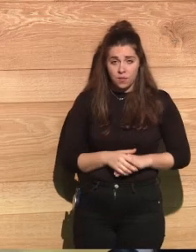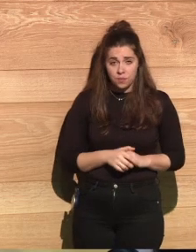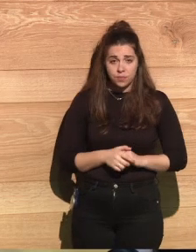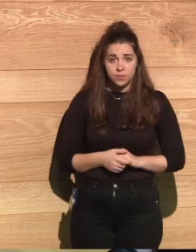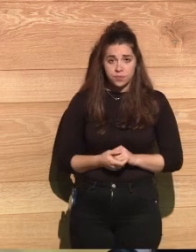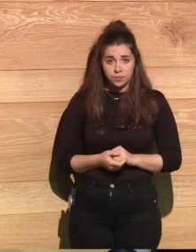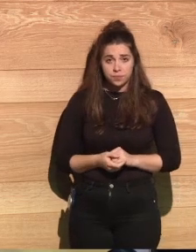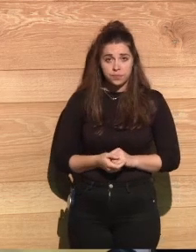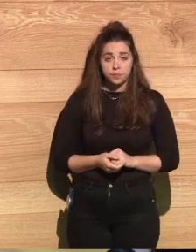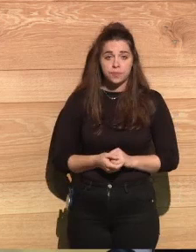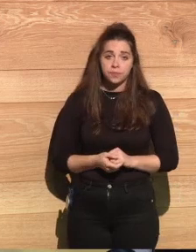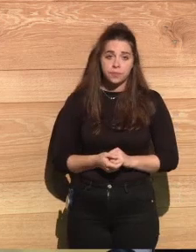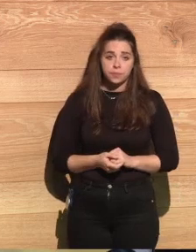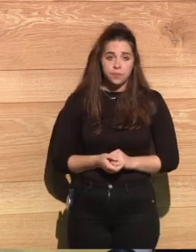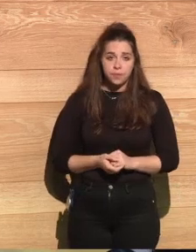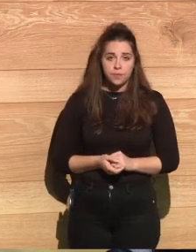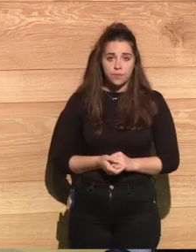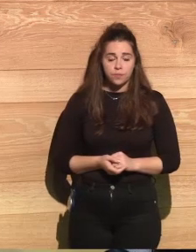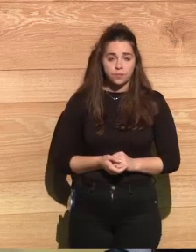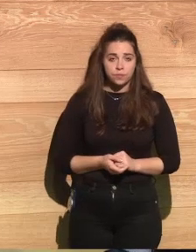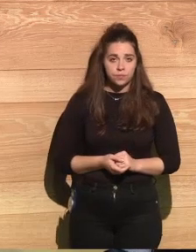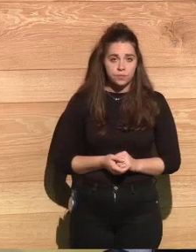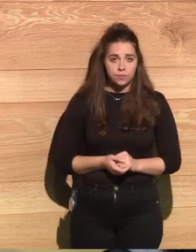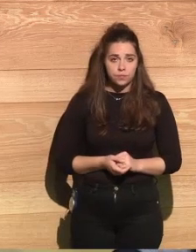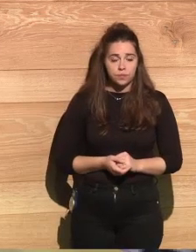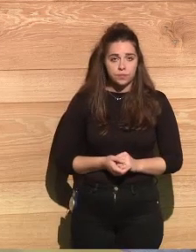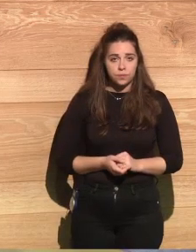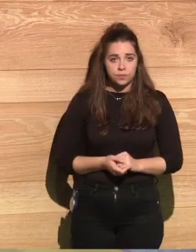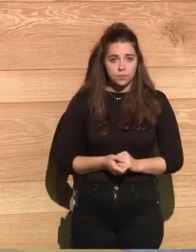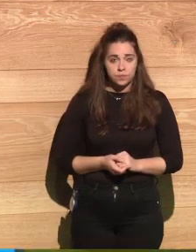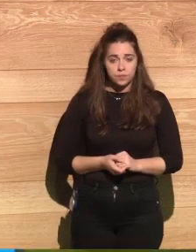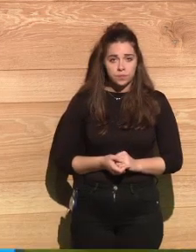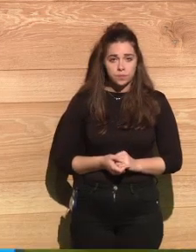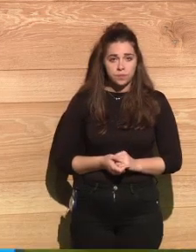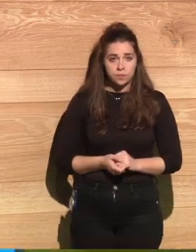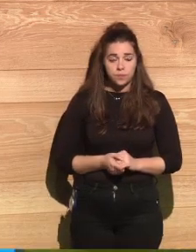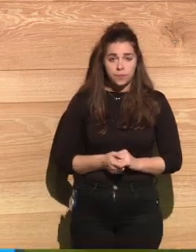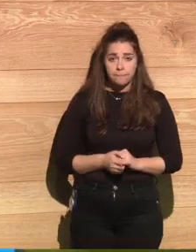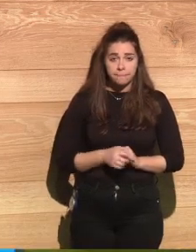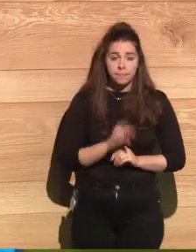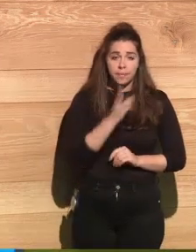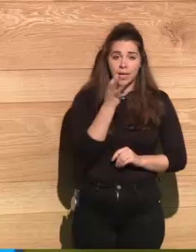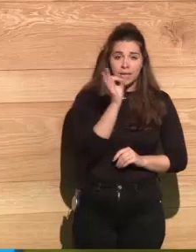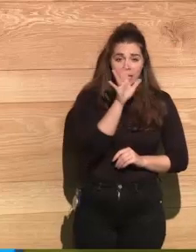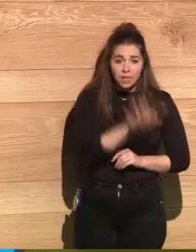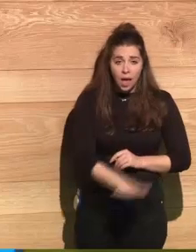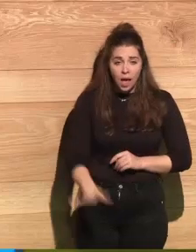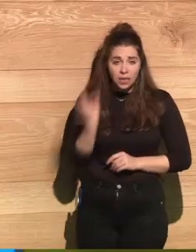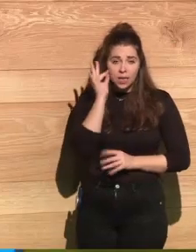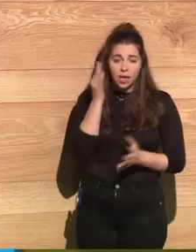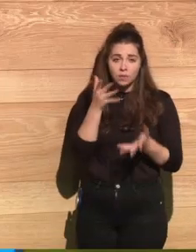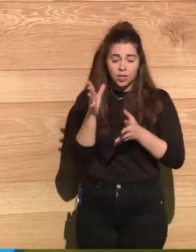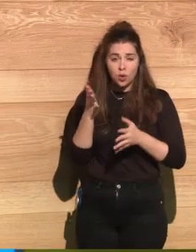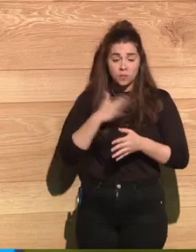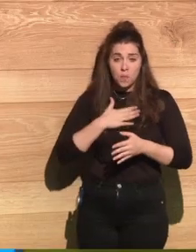I said about 30 girls from my schools were there with me. But most of the girls, about